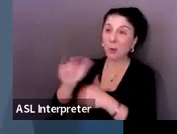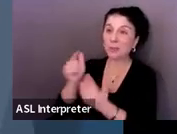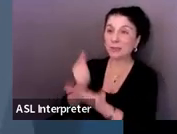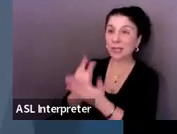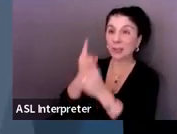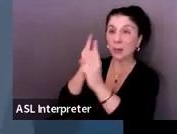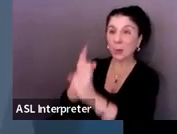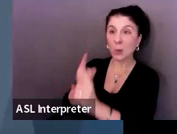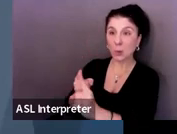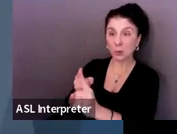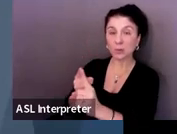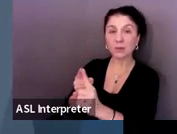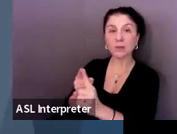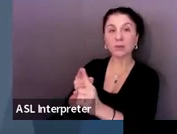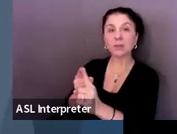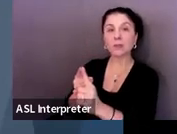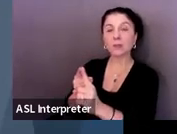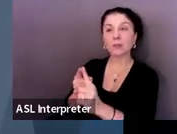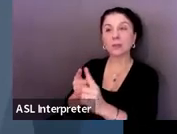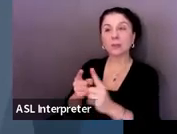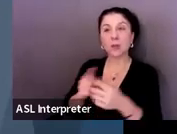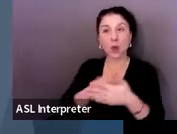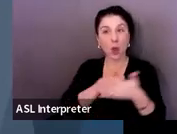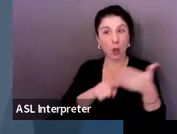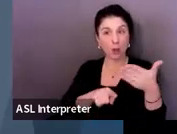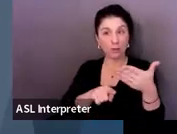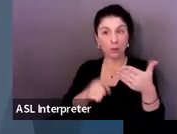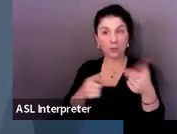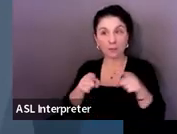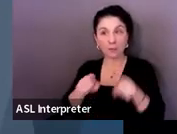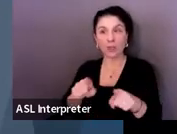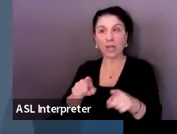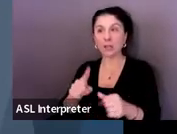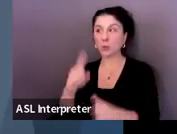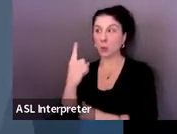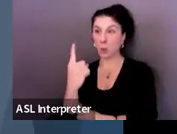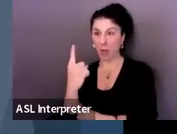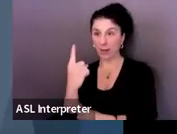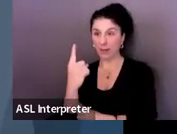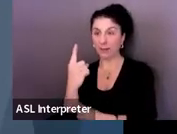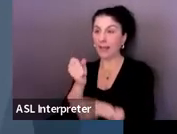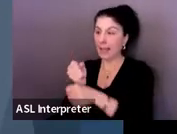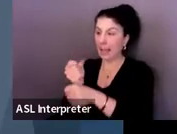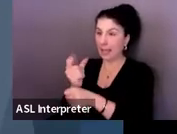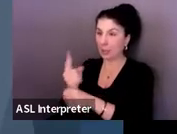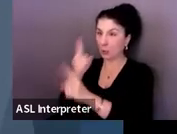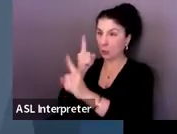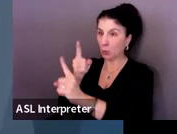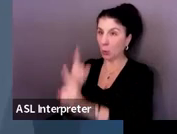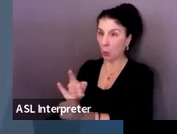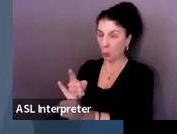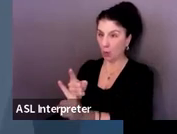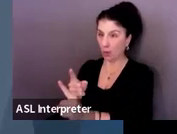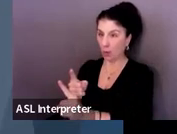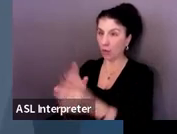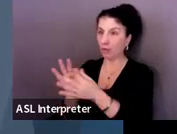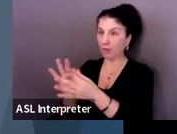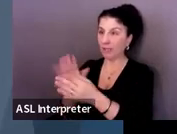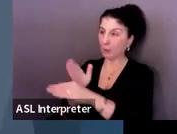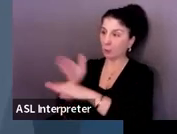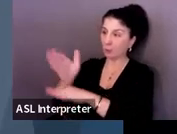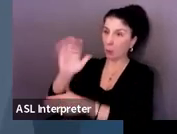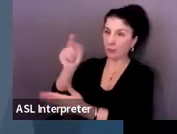must be alignment to at least one annual goal in Section 5 that addresses those post-secondary goals.